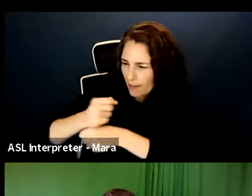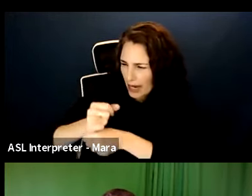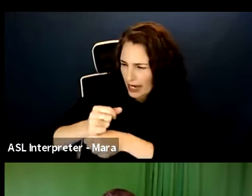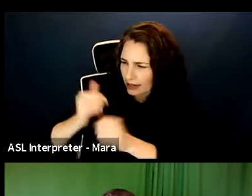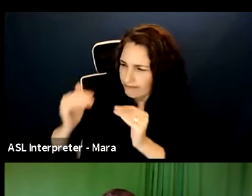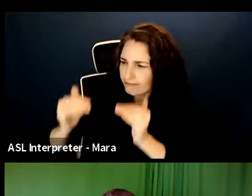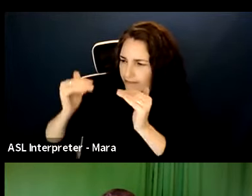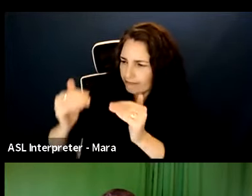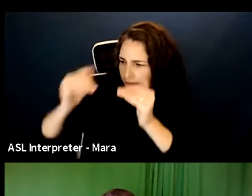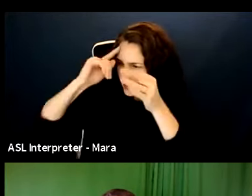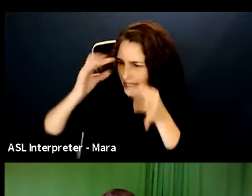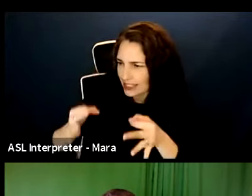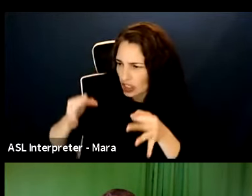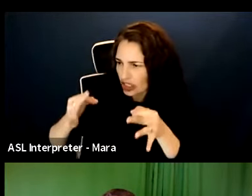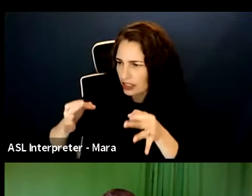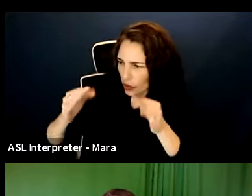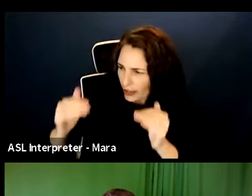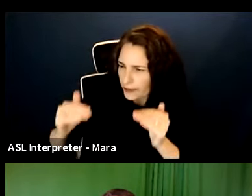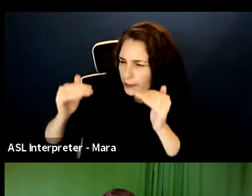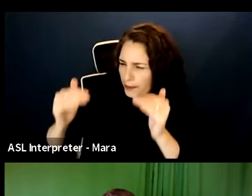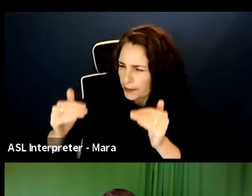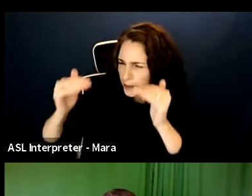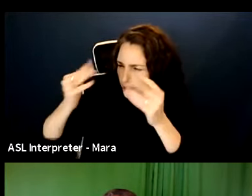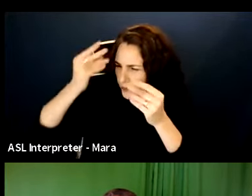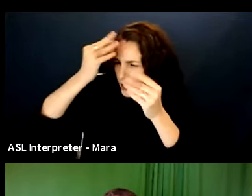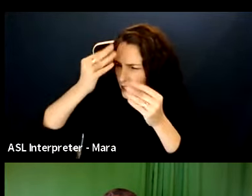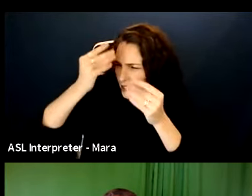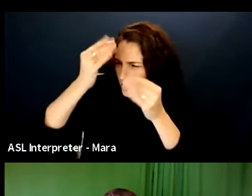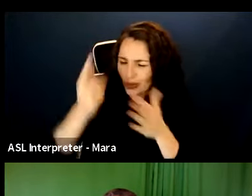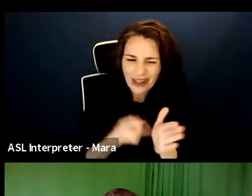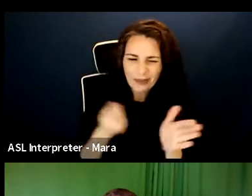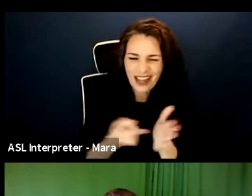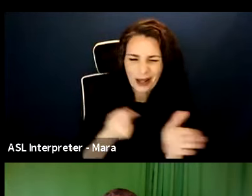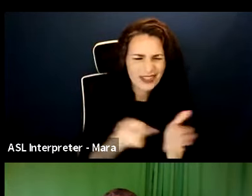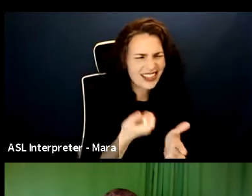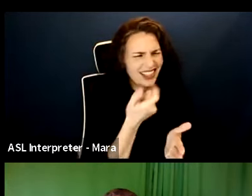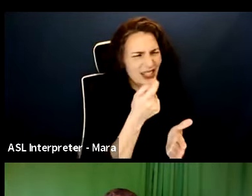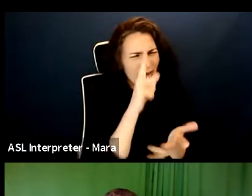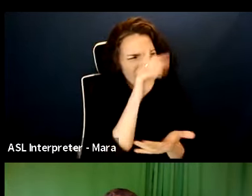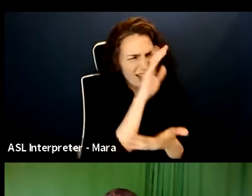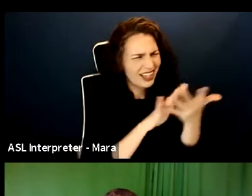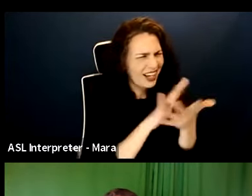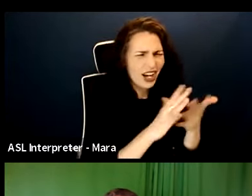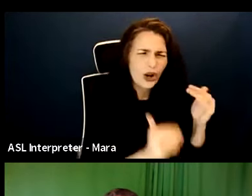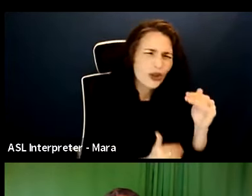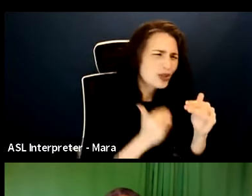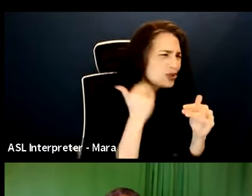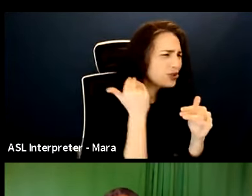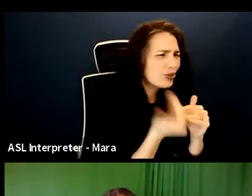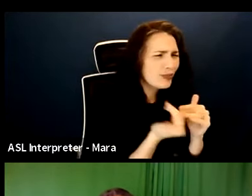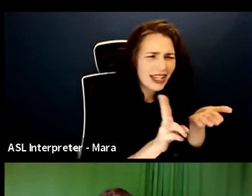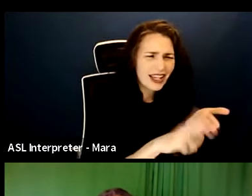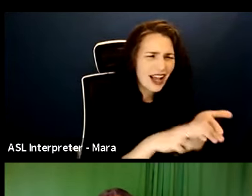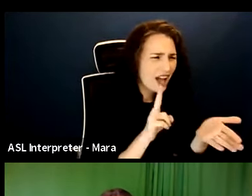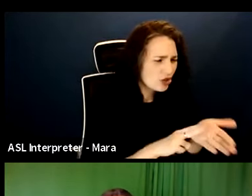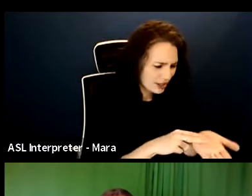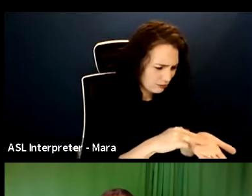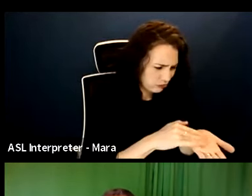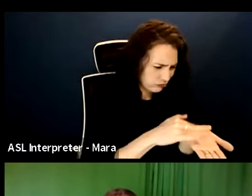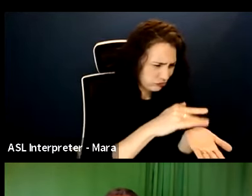So now it takes away some of the convolutedness sometimes. If you've got piles of contracts stacked up, this